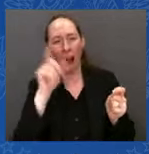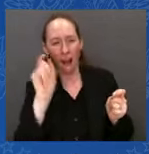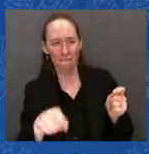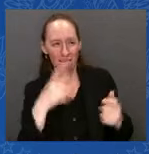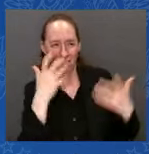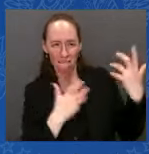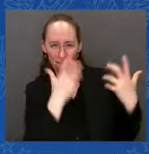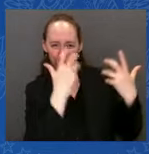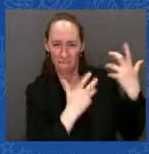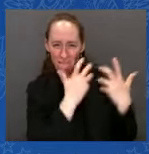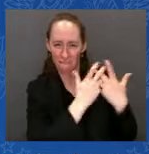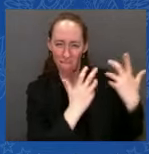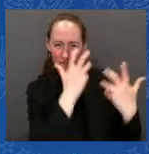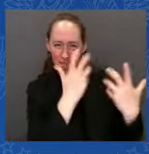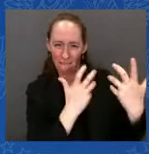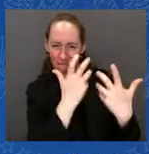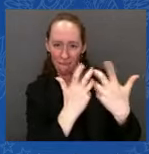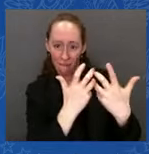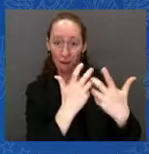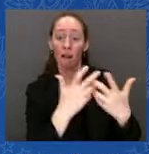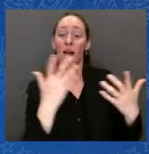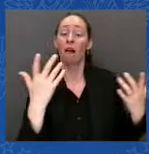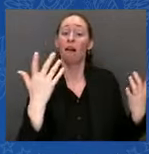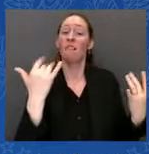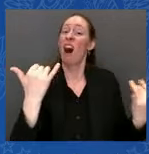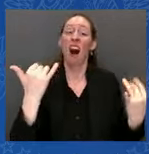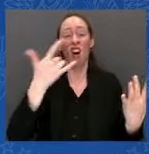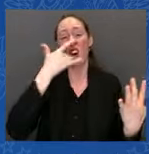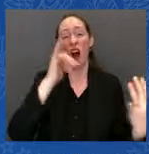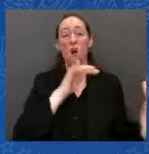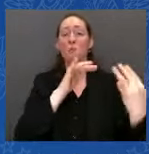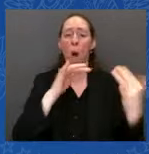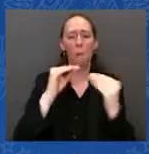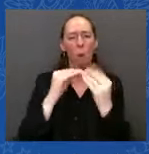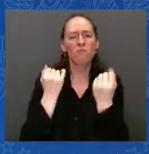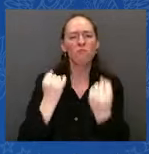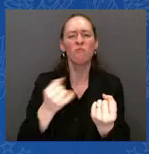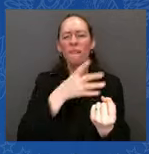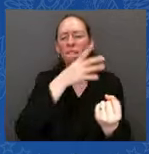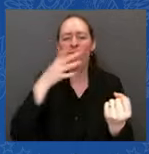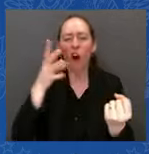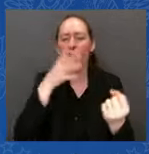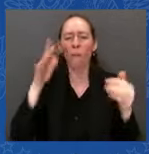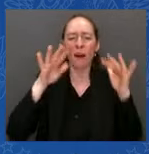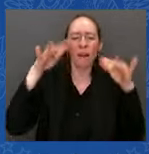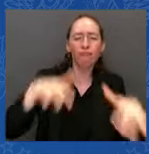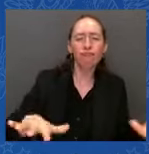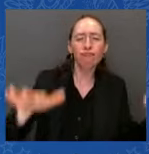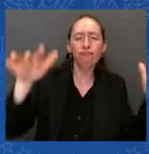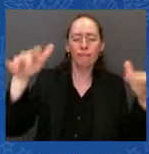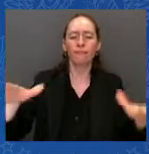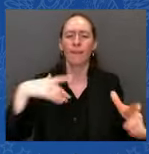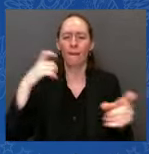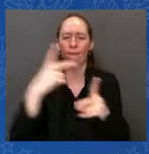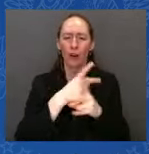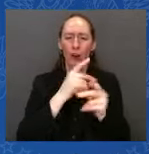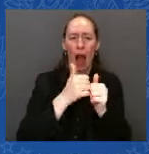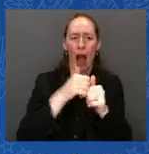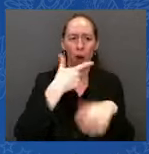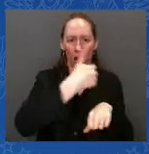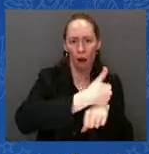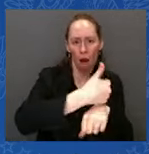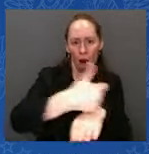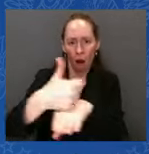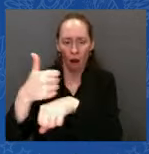an enduring capability to deter and defend against Russian aggression over the long term. The Secretary of State